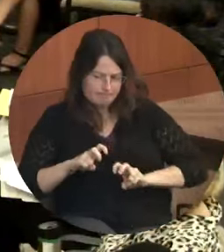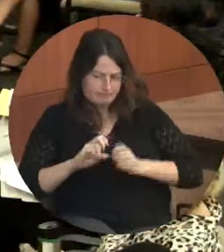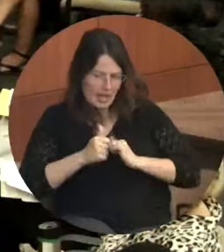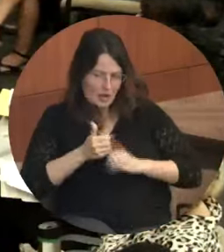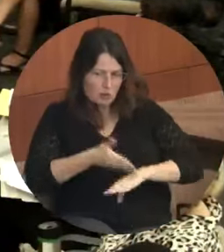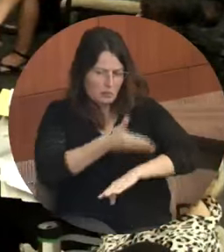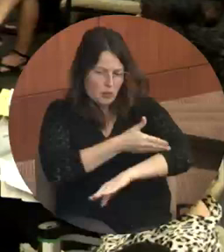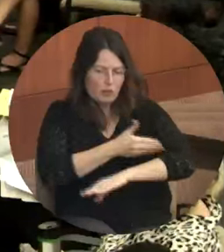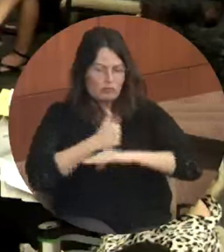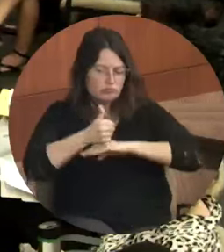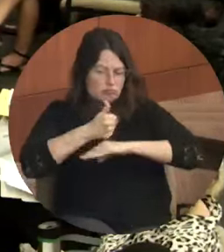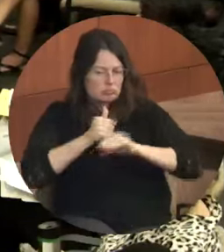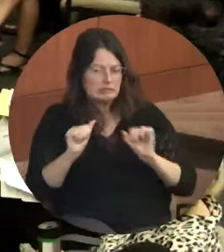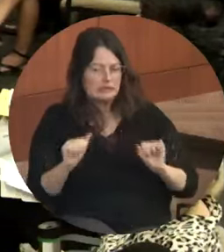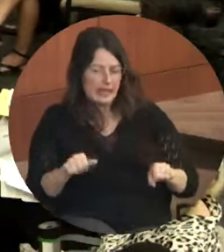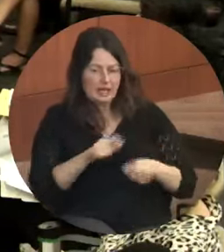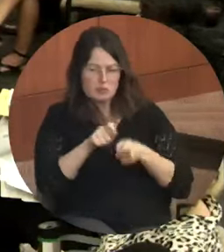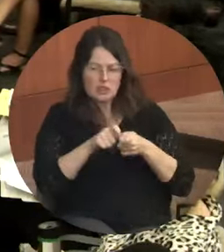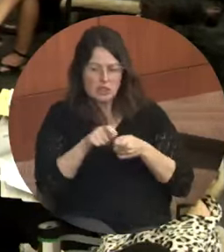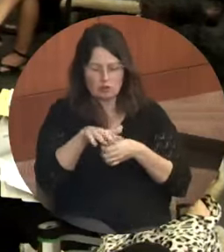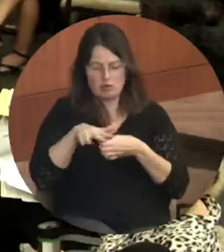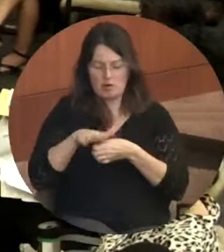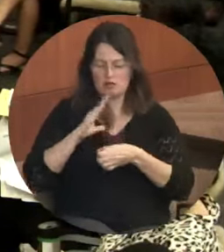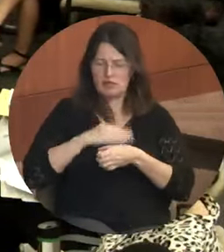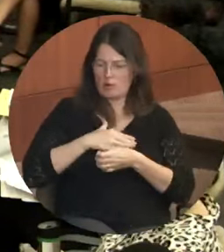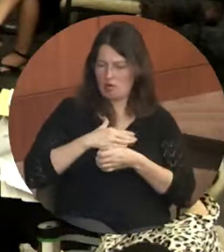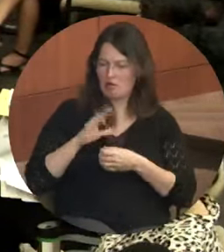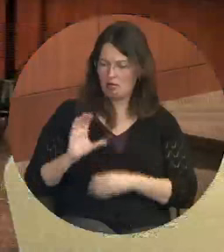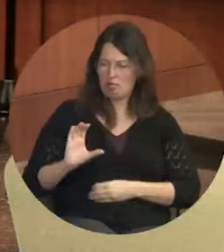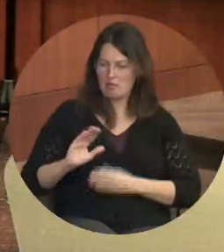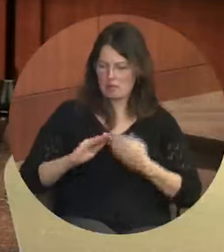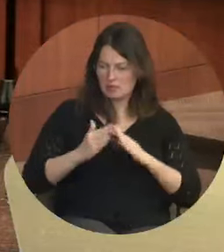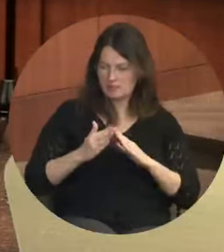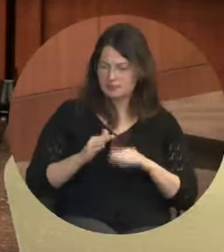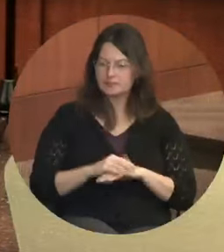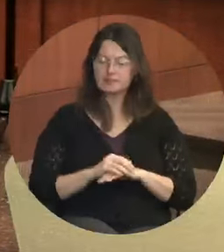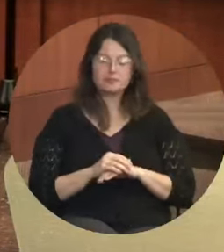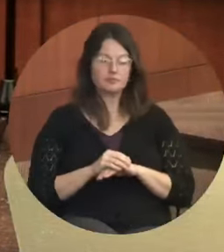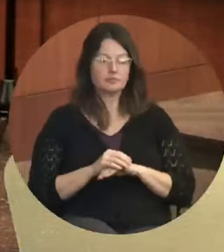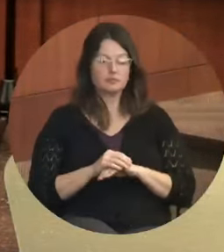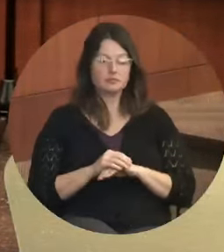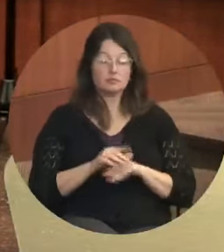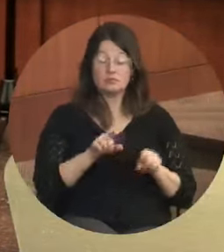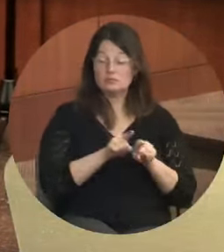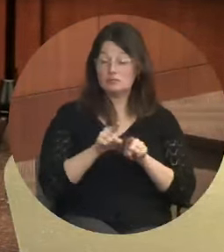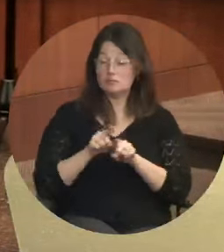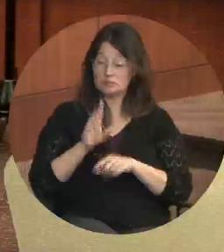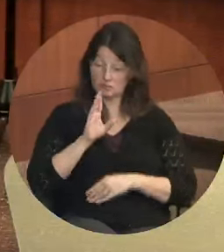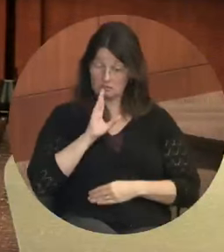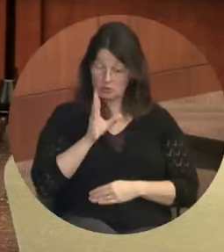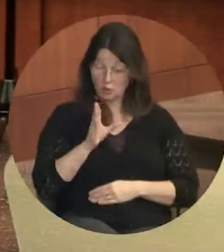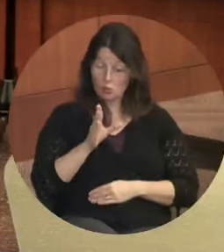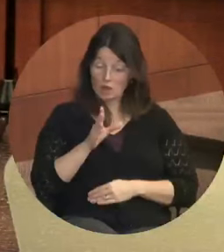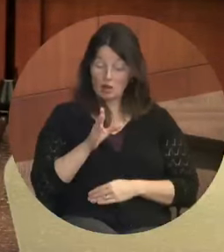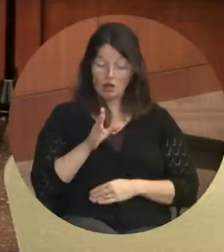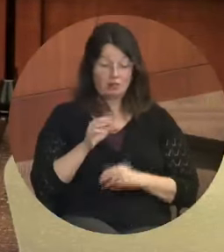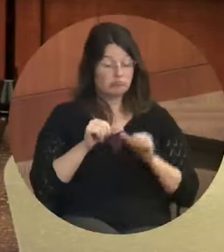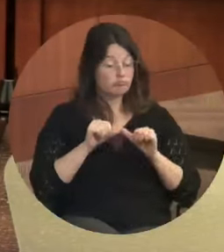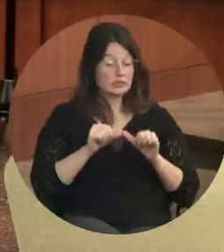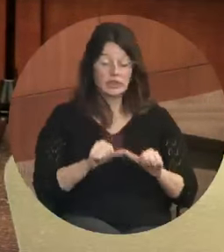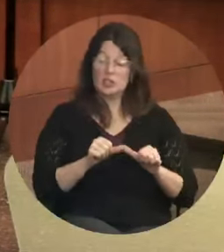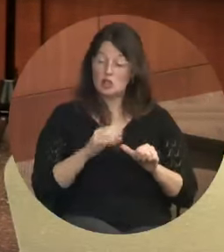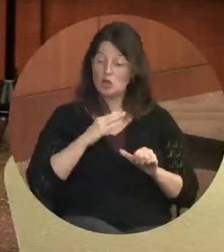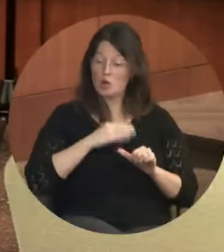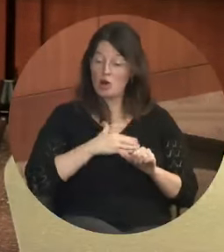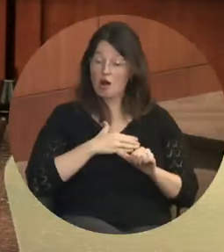services to key areas in our community. We'll continue to implement our complete streets policy to make sure everyone